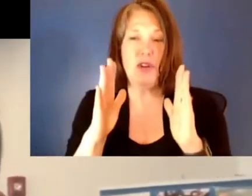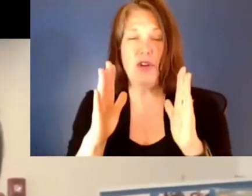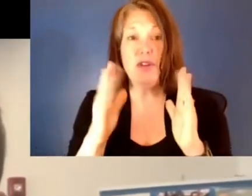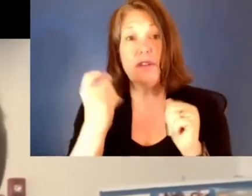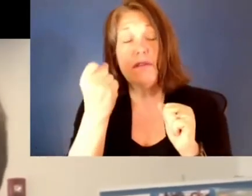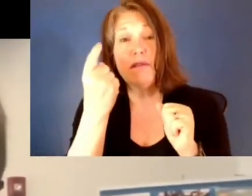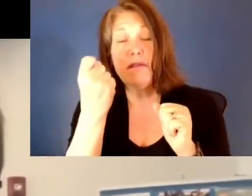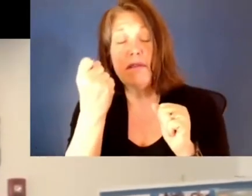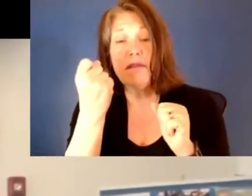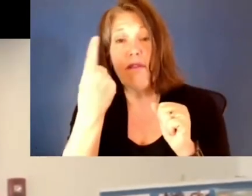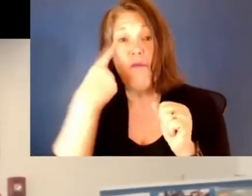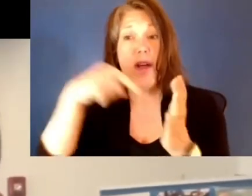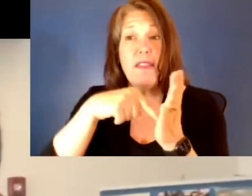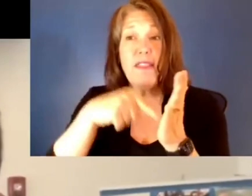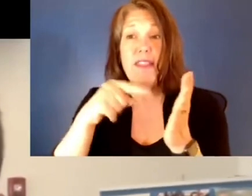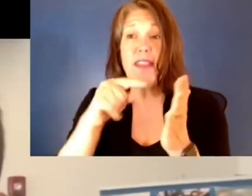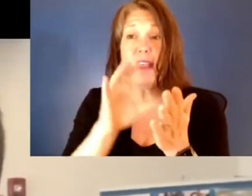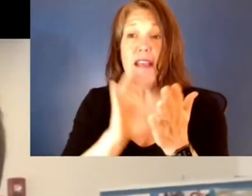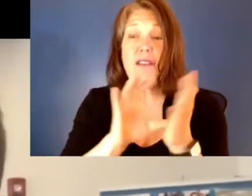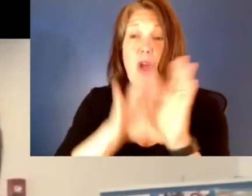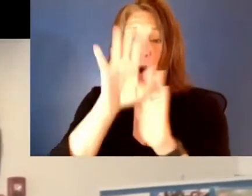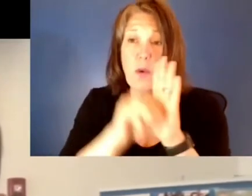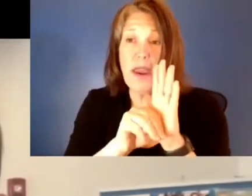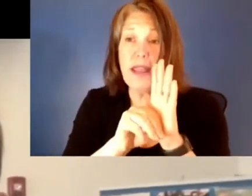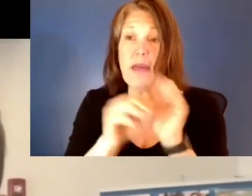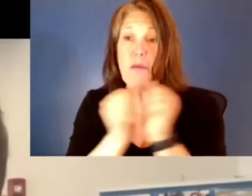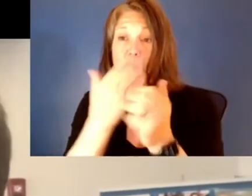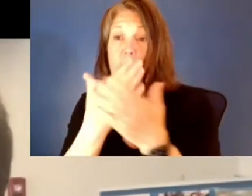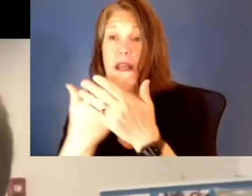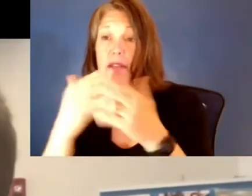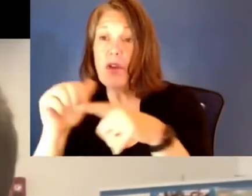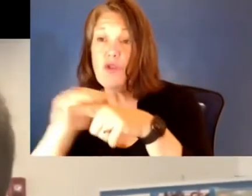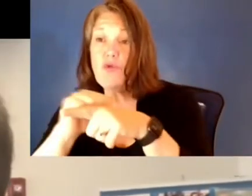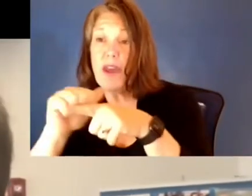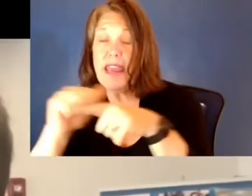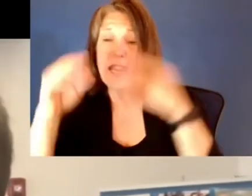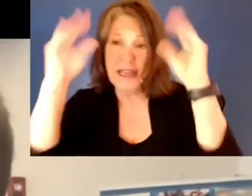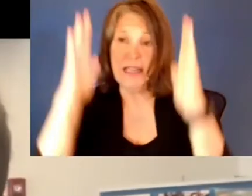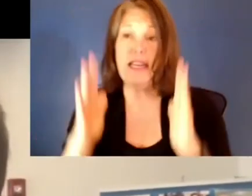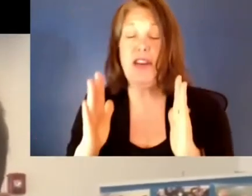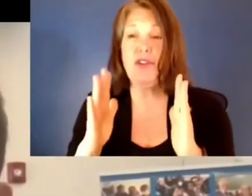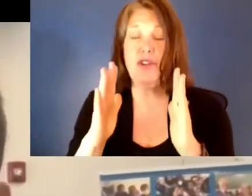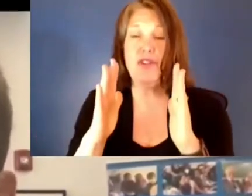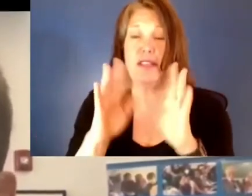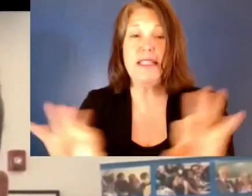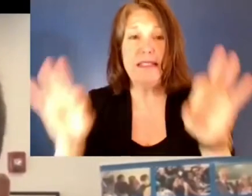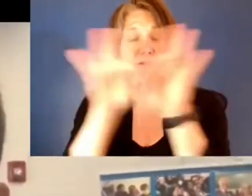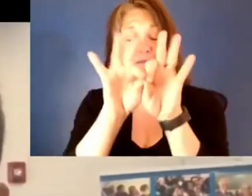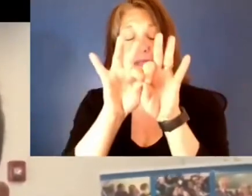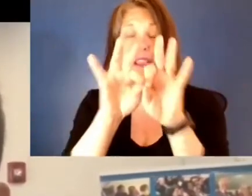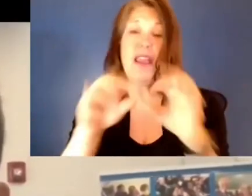Educational, Scientific, and Cultural Organization, is recovering and revitalizing